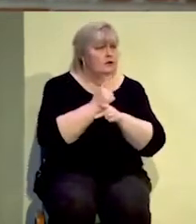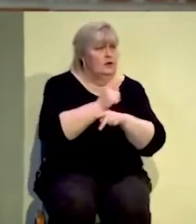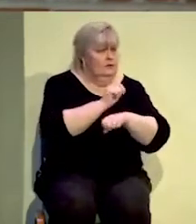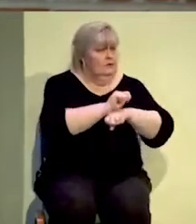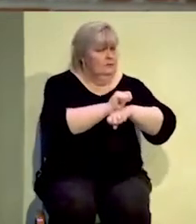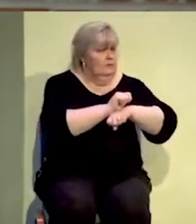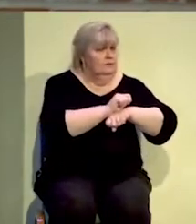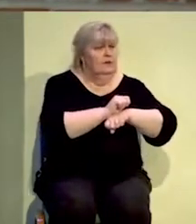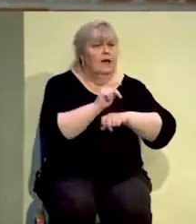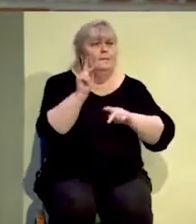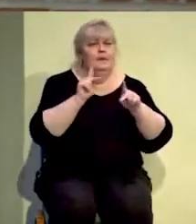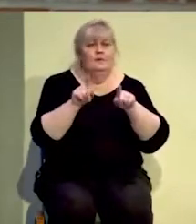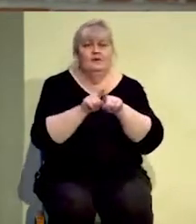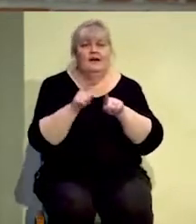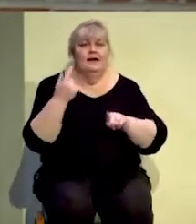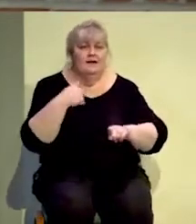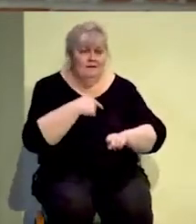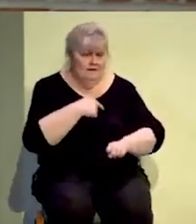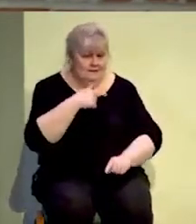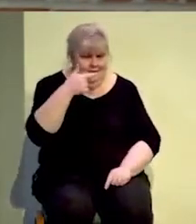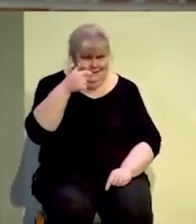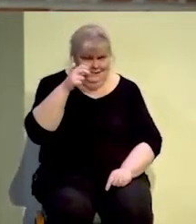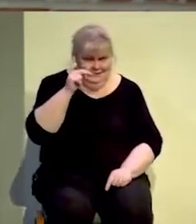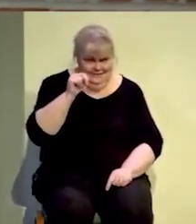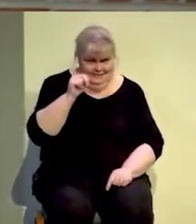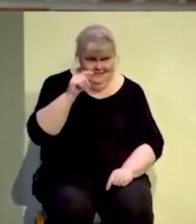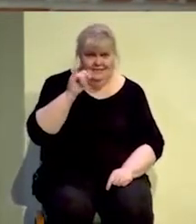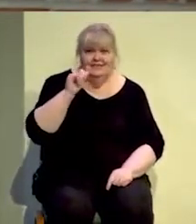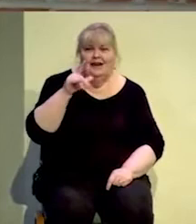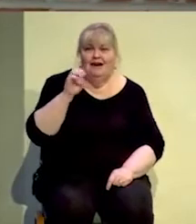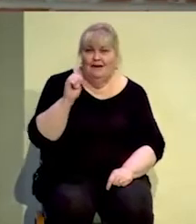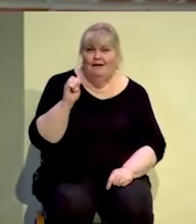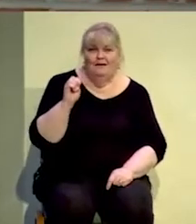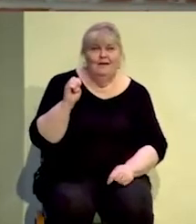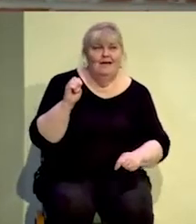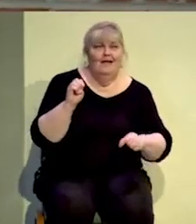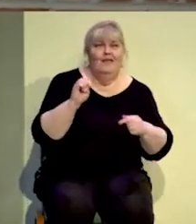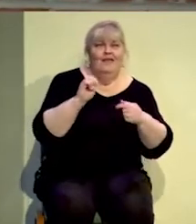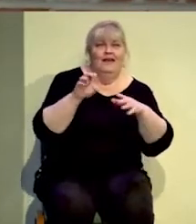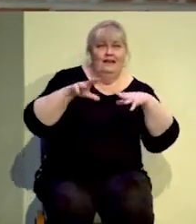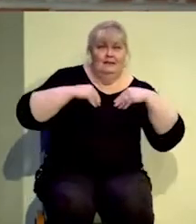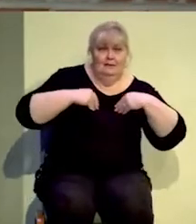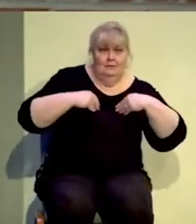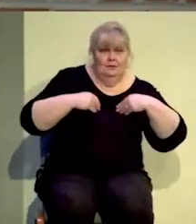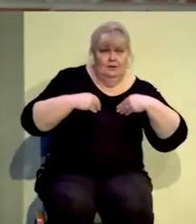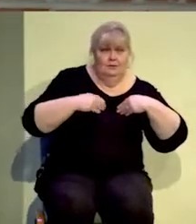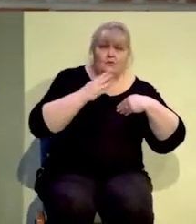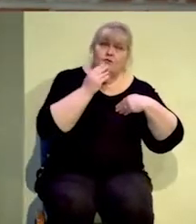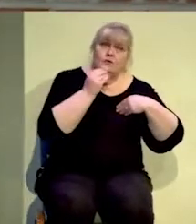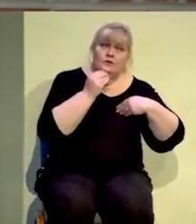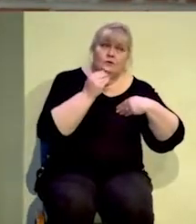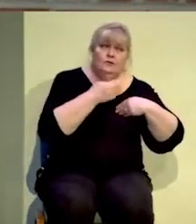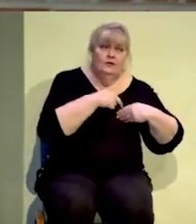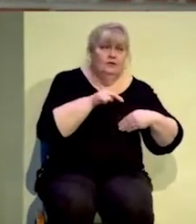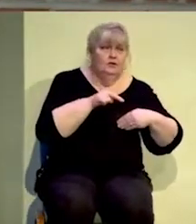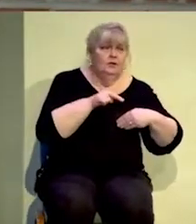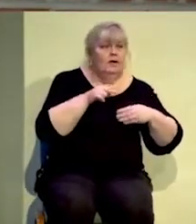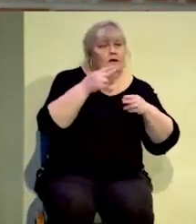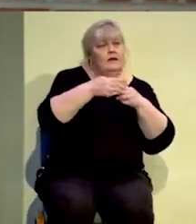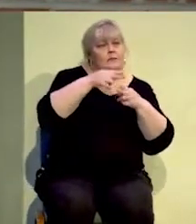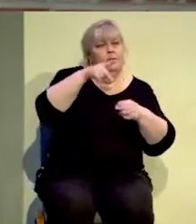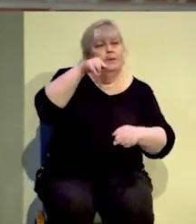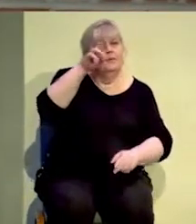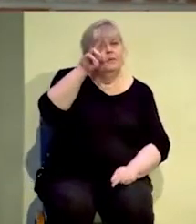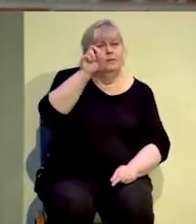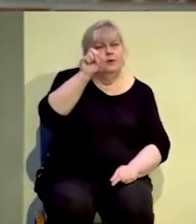And then there were folks like us, Gentile converts to Judaism that they called the proselytes. Then, of